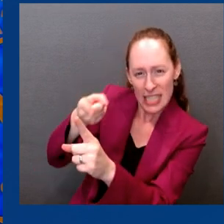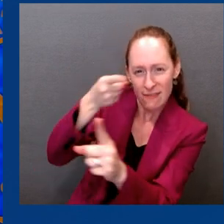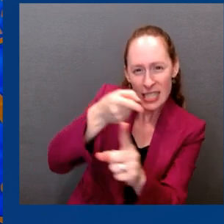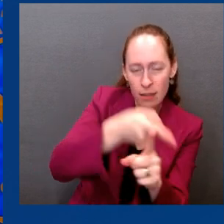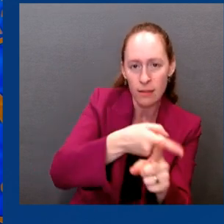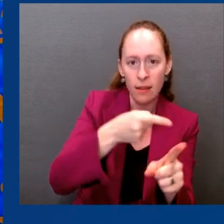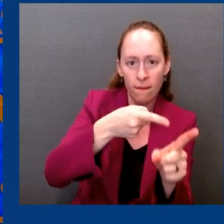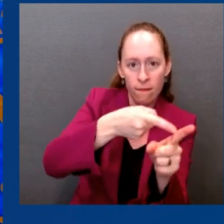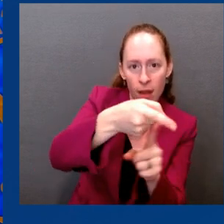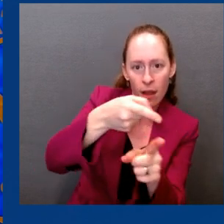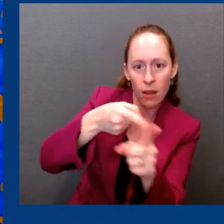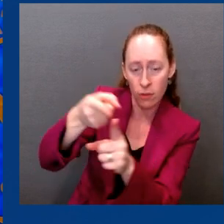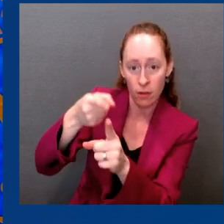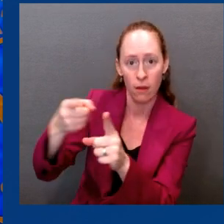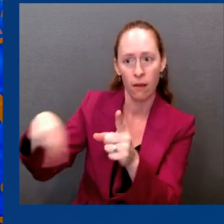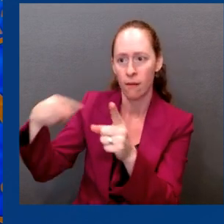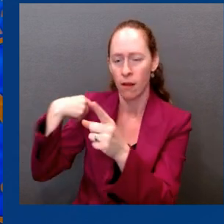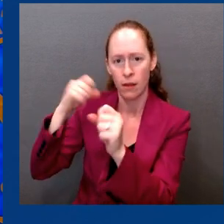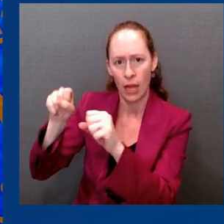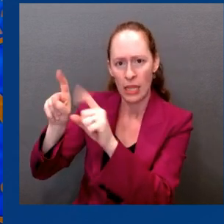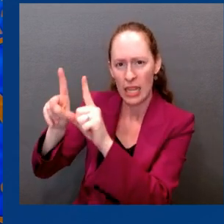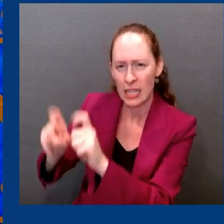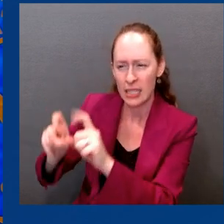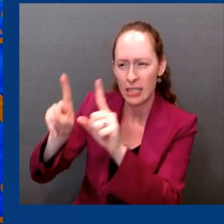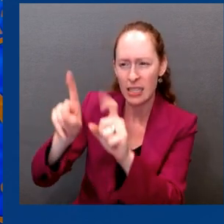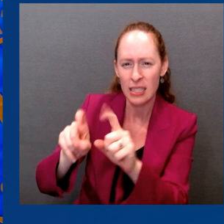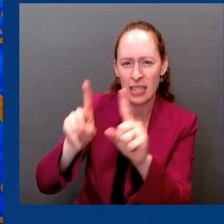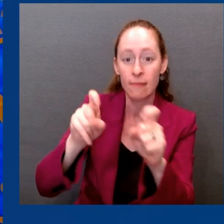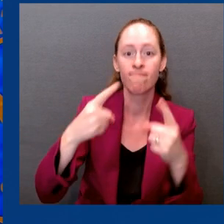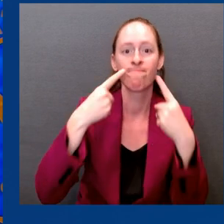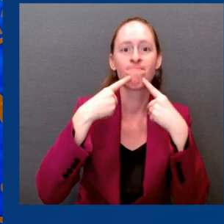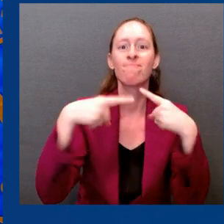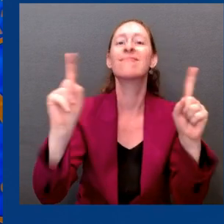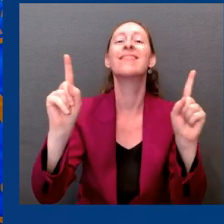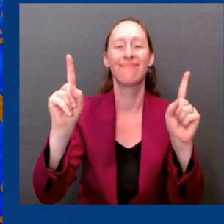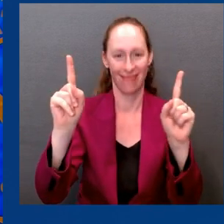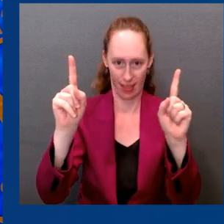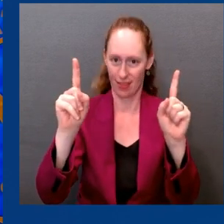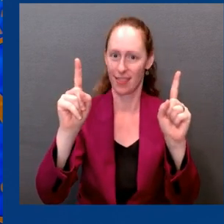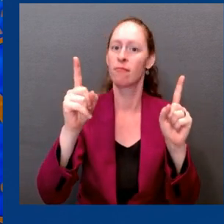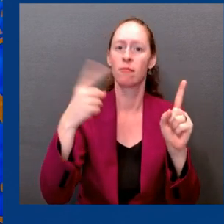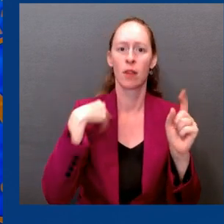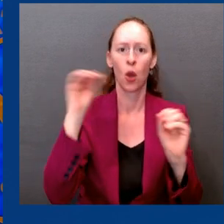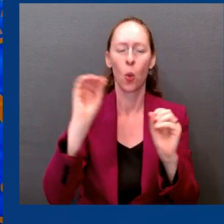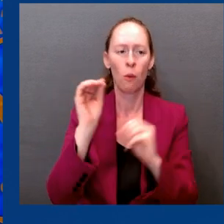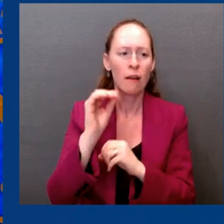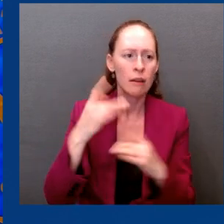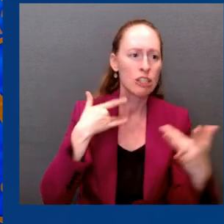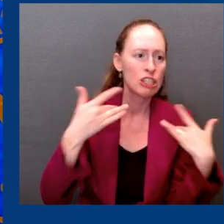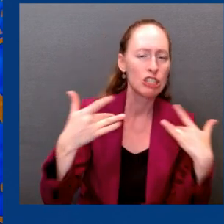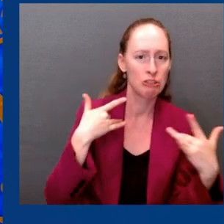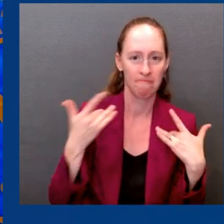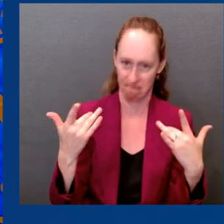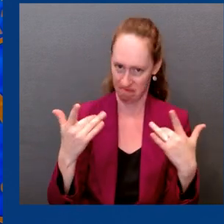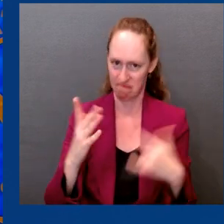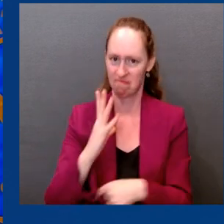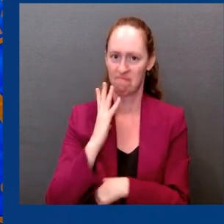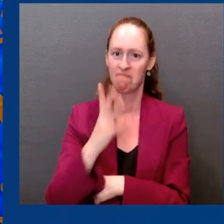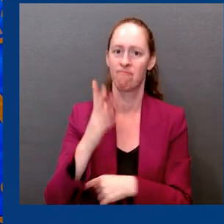2020 showed a remarkable 94% to 95% efficacy against symptomatic disease.